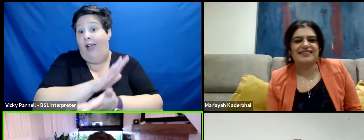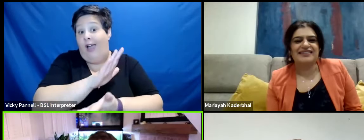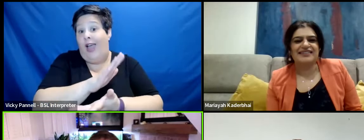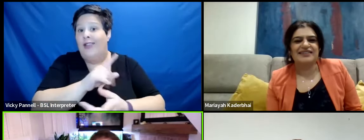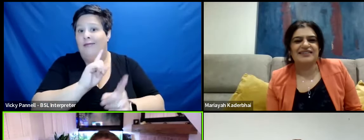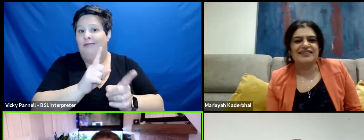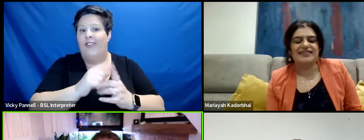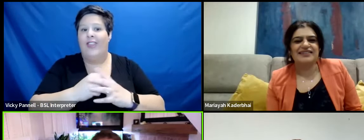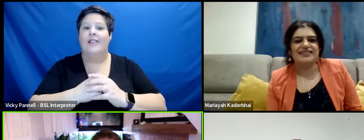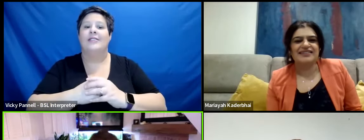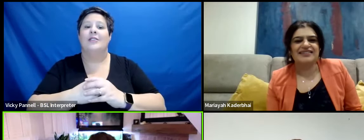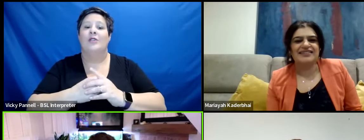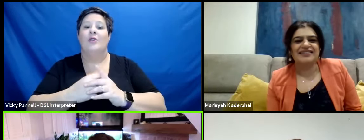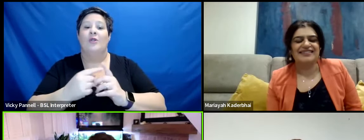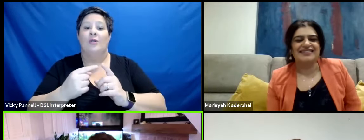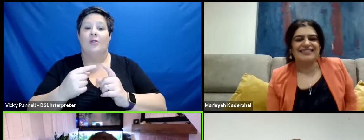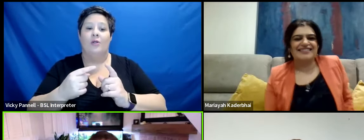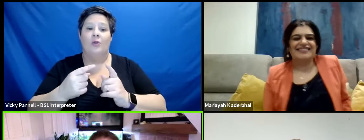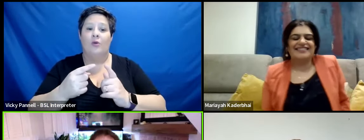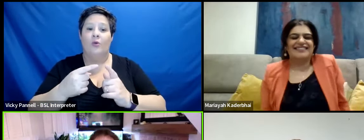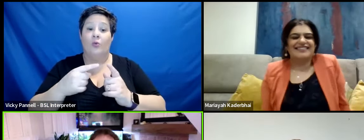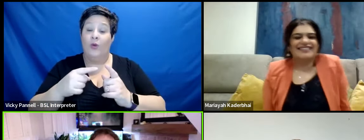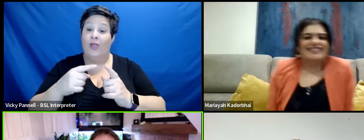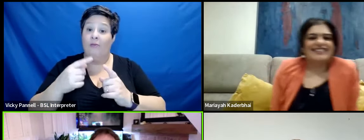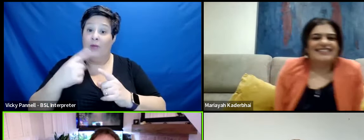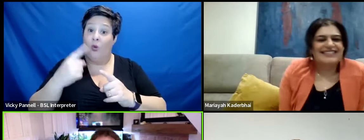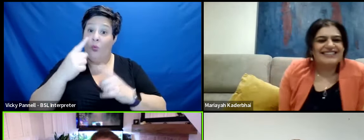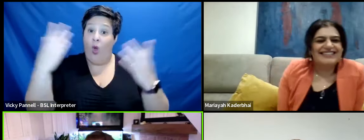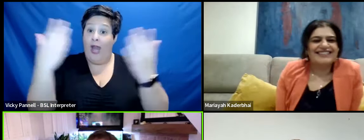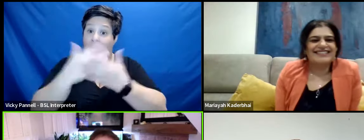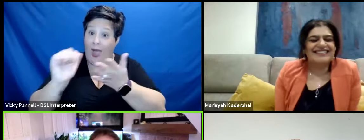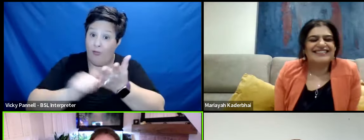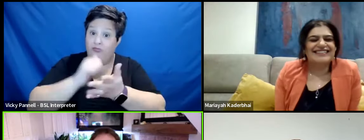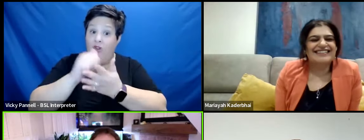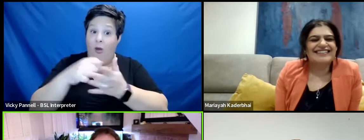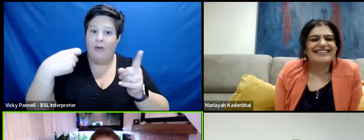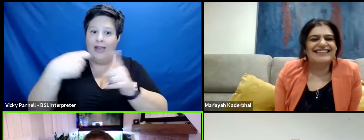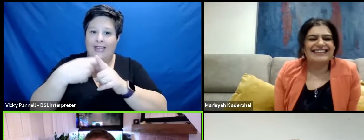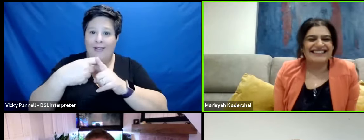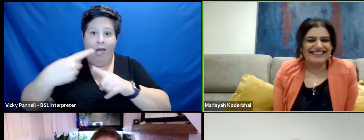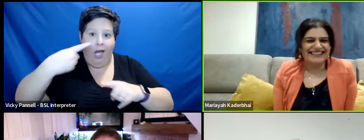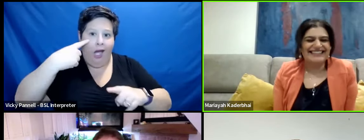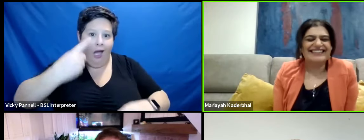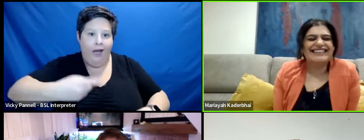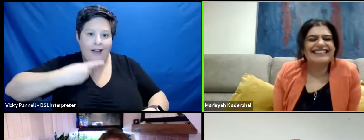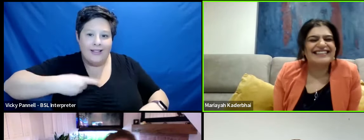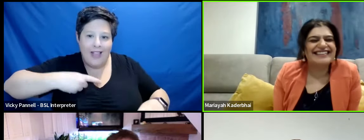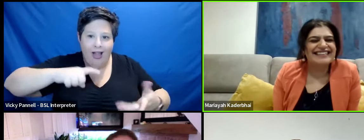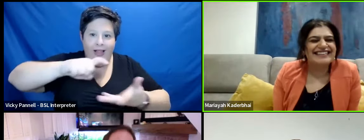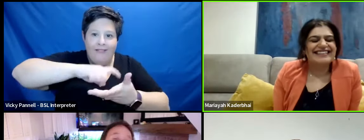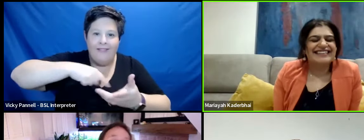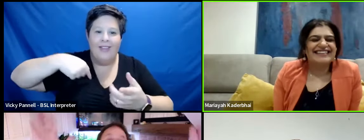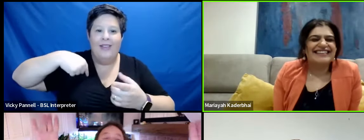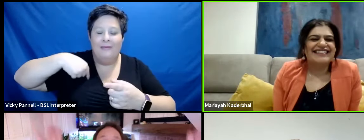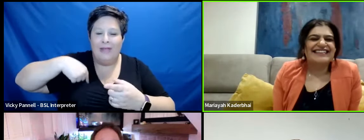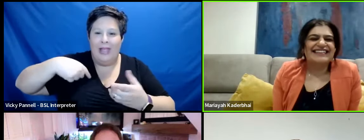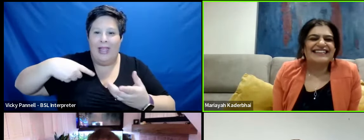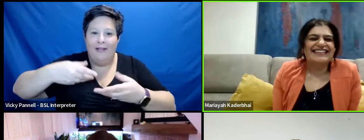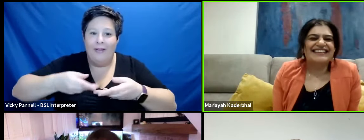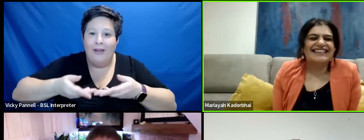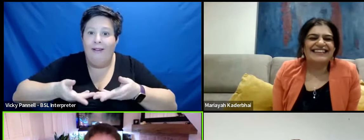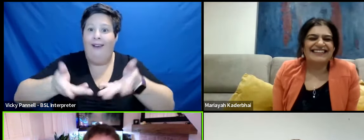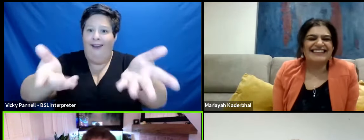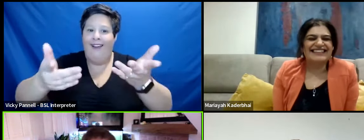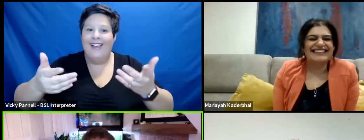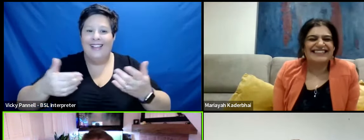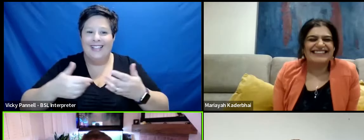kind of stuff. But, and we even, we spent a night in a proper kitchen and we had a little go at that. Me and Vanette, and then we'd send the studio.